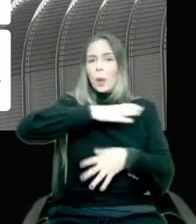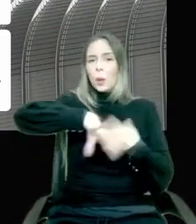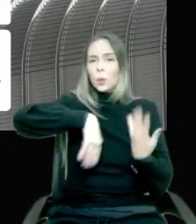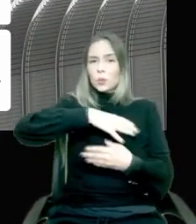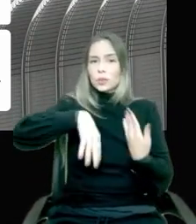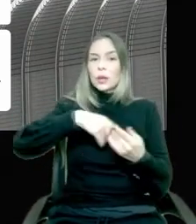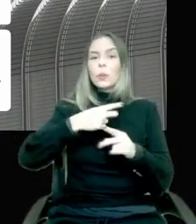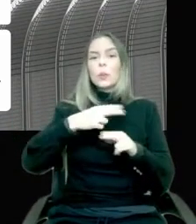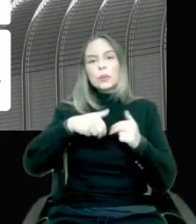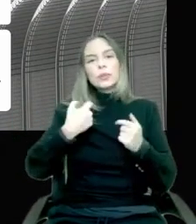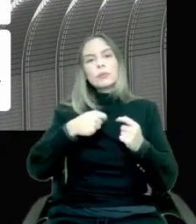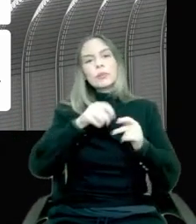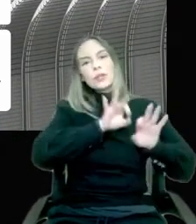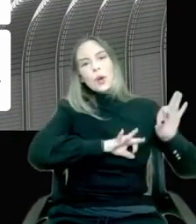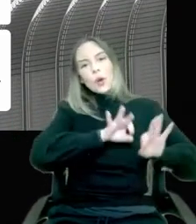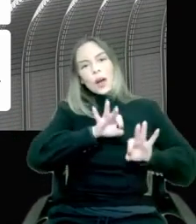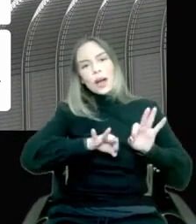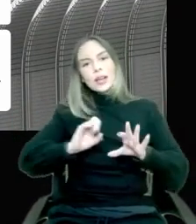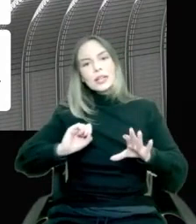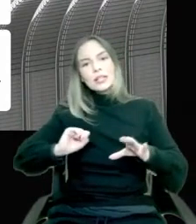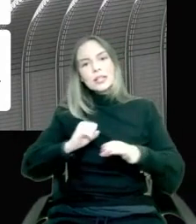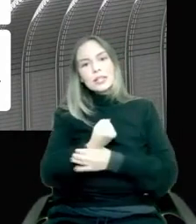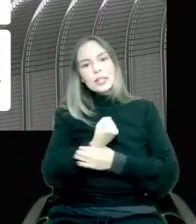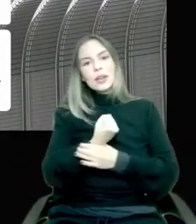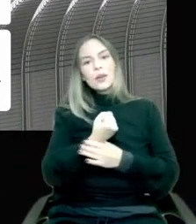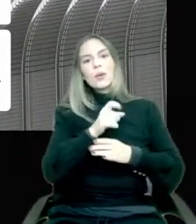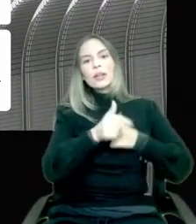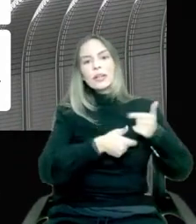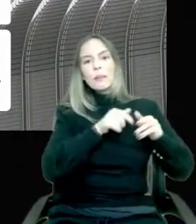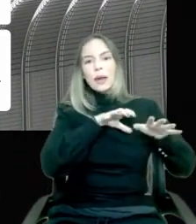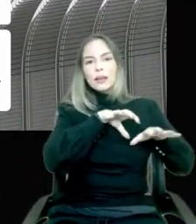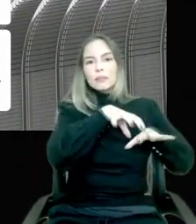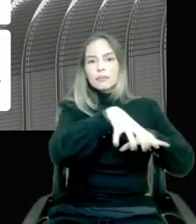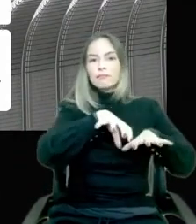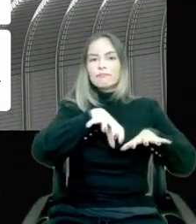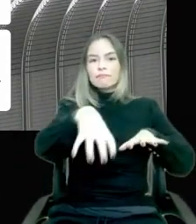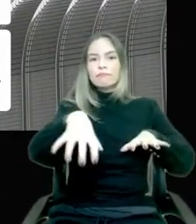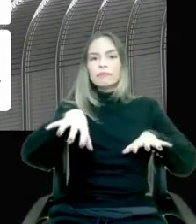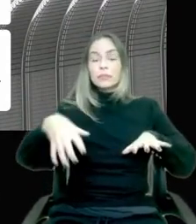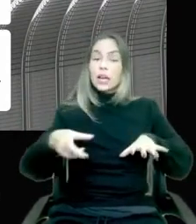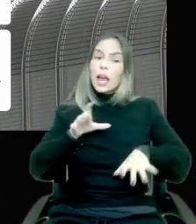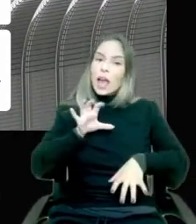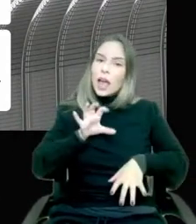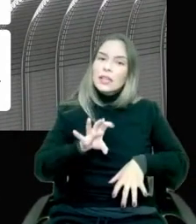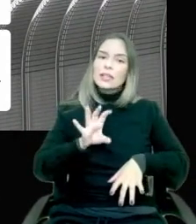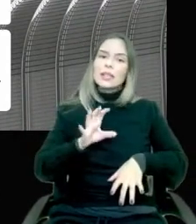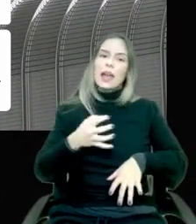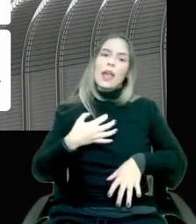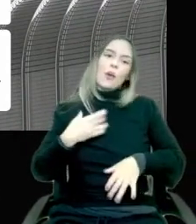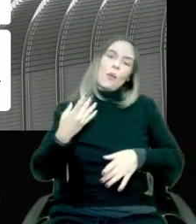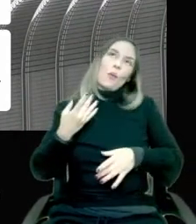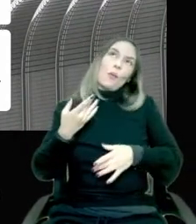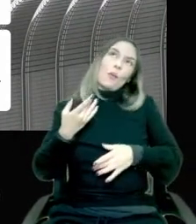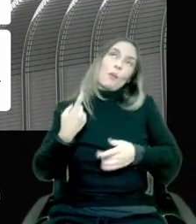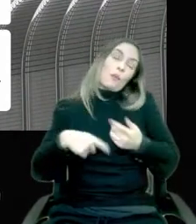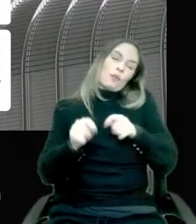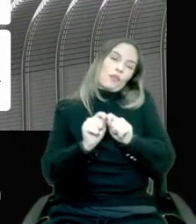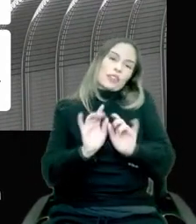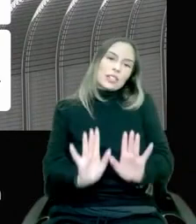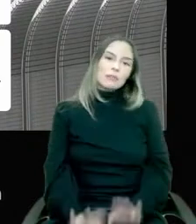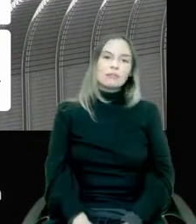make sure you have a governance framework in place. And that's how I would do it. Thank you.